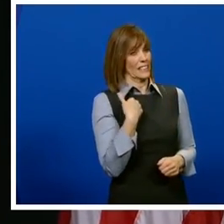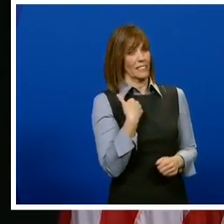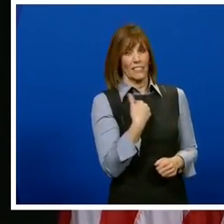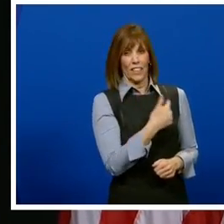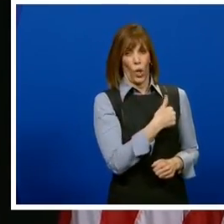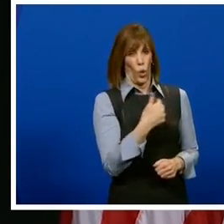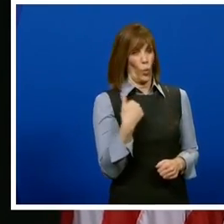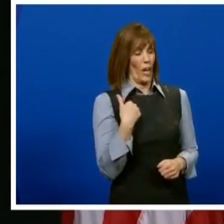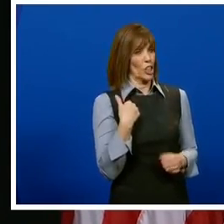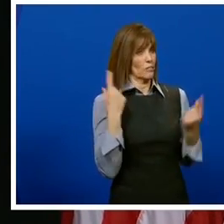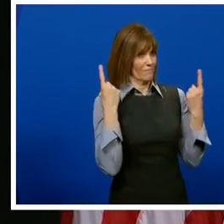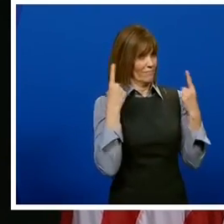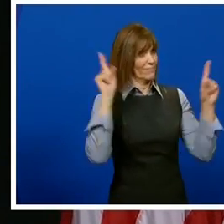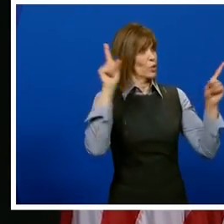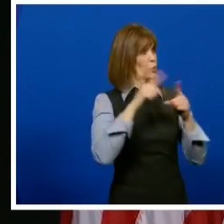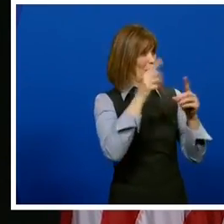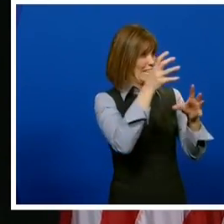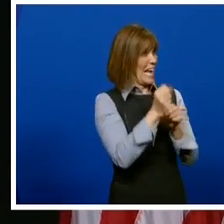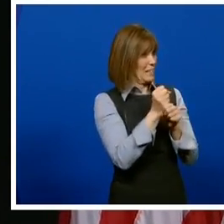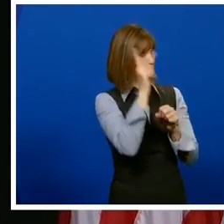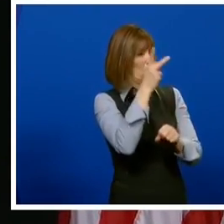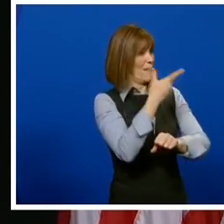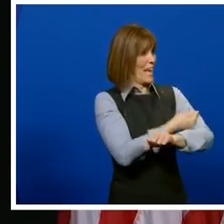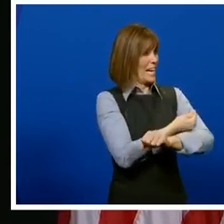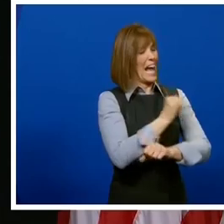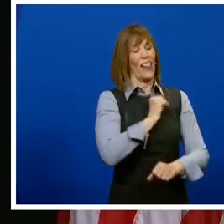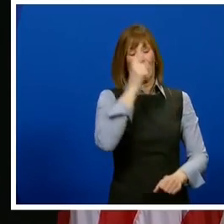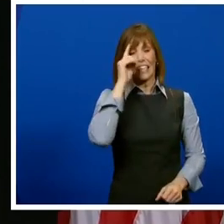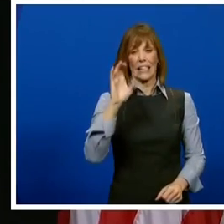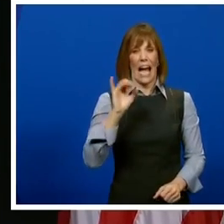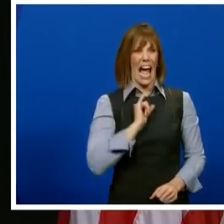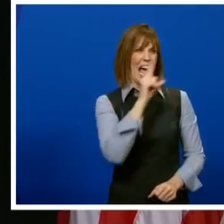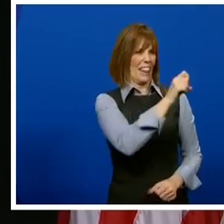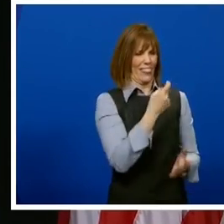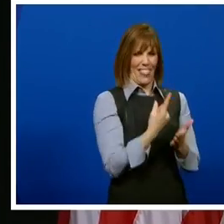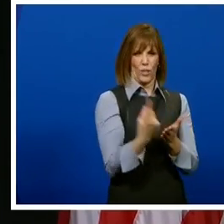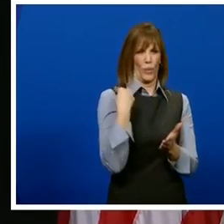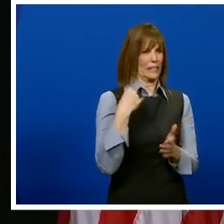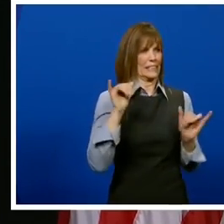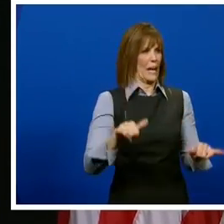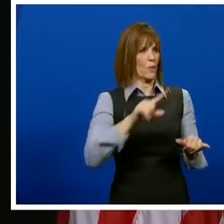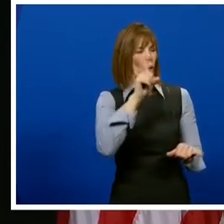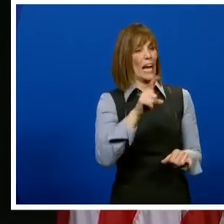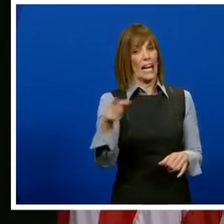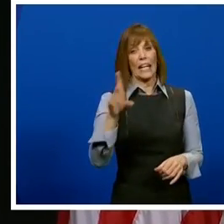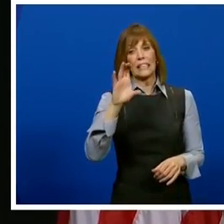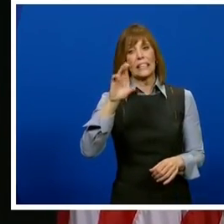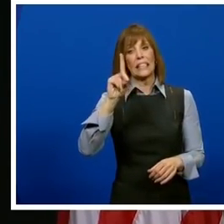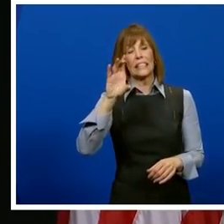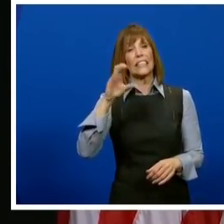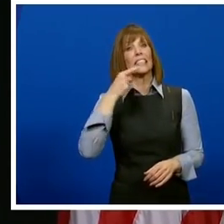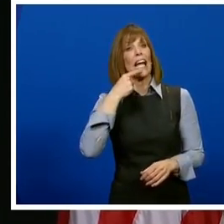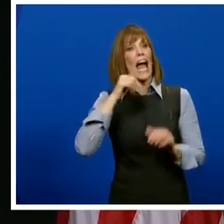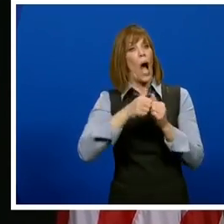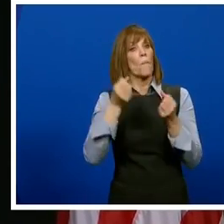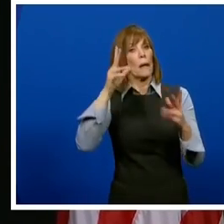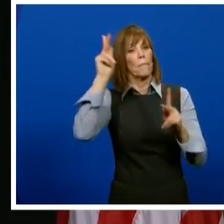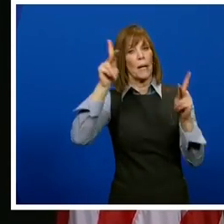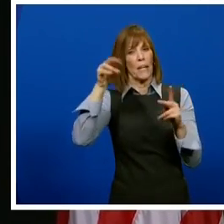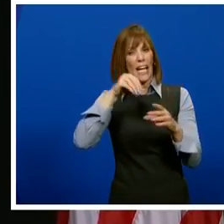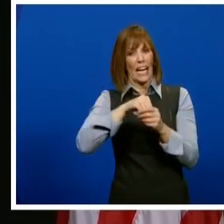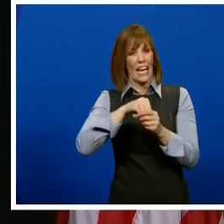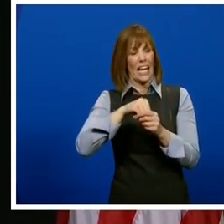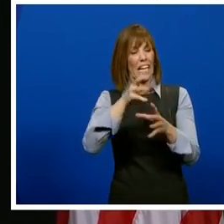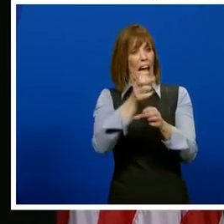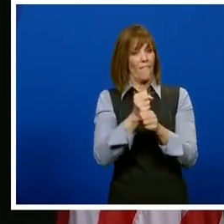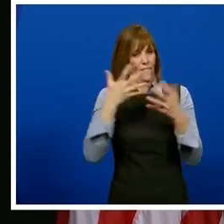people vaccinated? I looked at the CDC data, and I think I asked you the question last week. And it's data that shows how many, what percentage of the population have